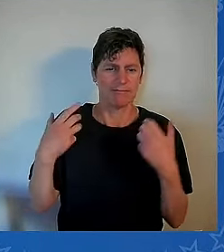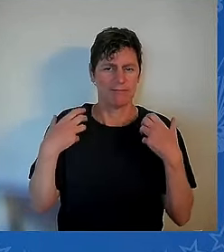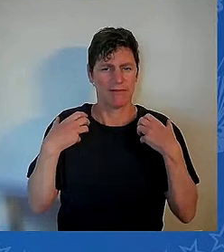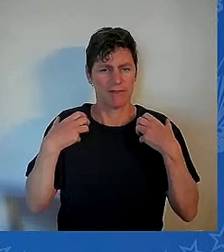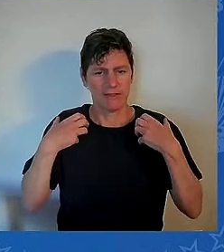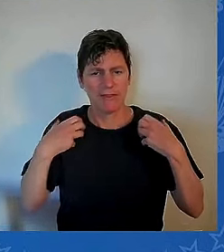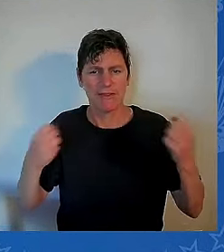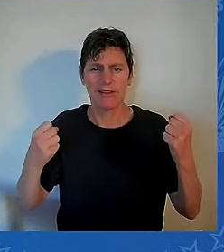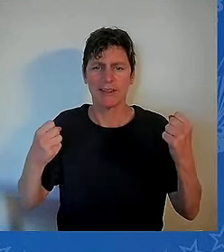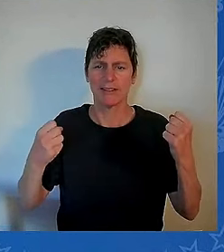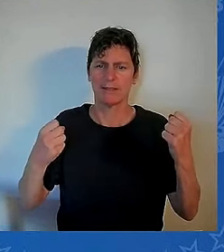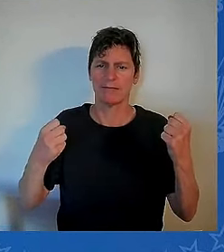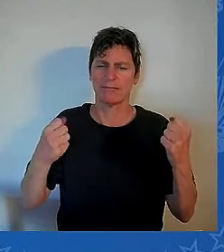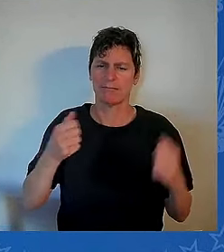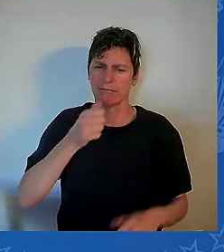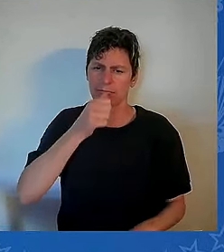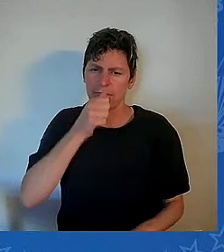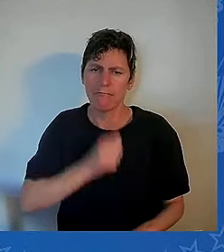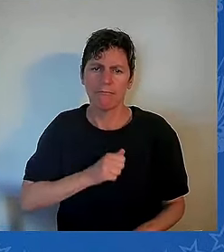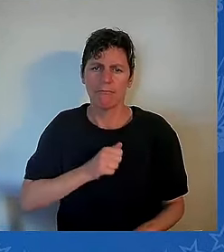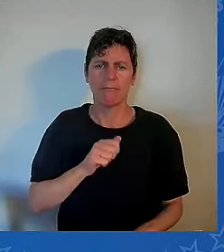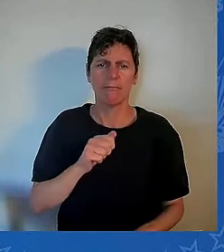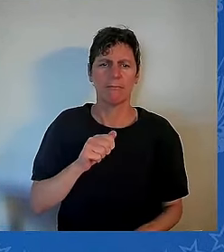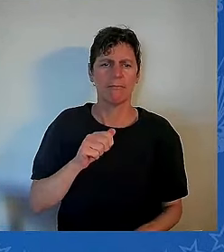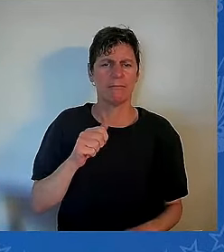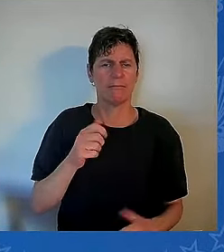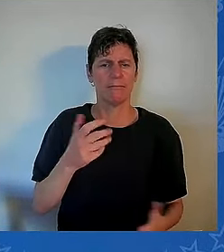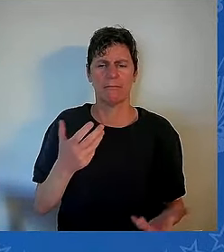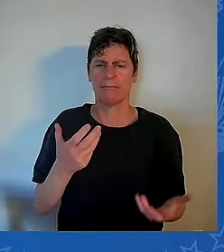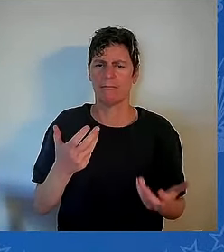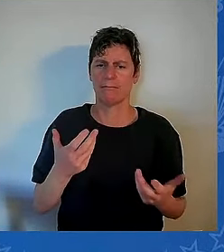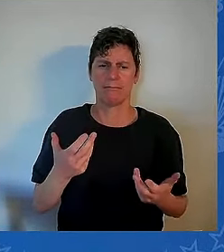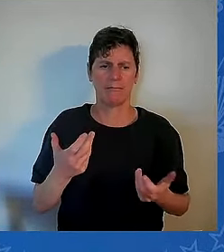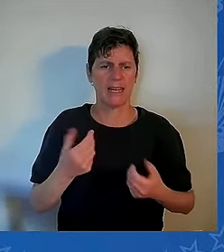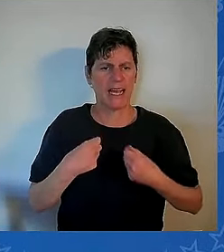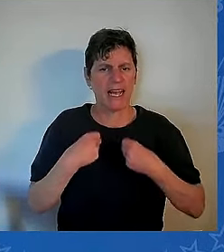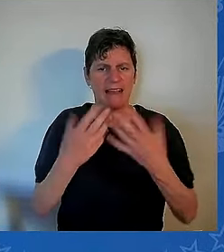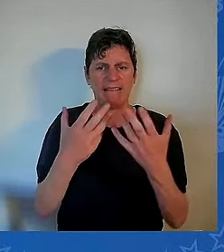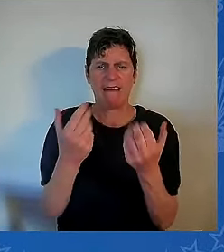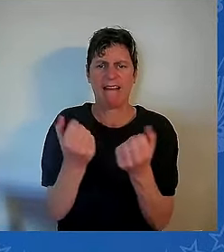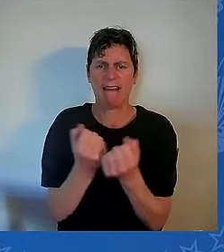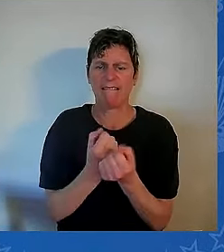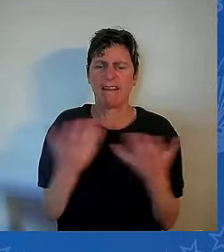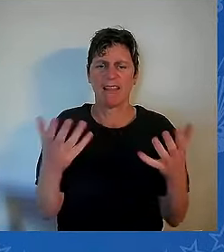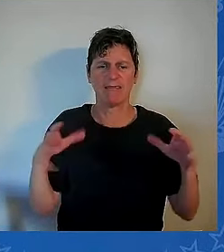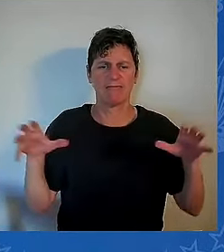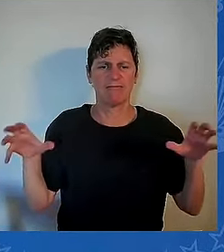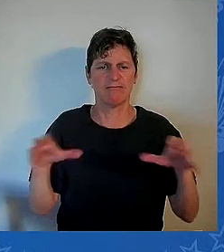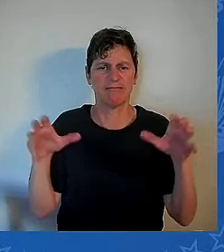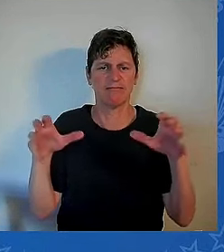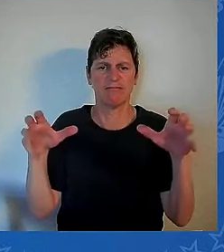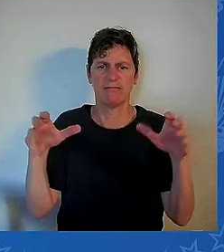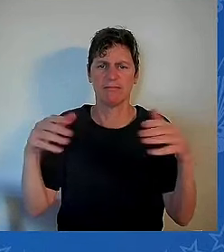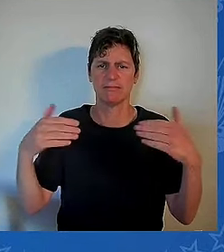And we're a better nation and a better world because of Ethel Kennedy.